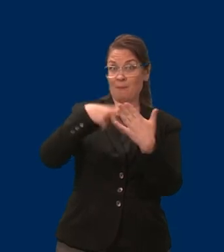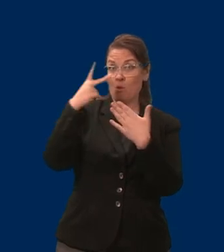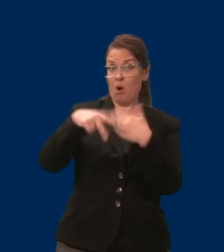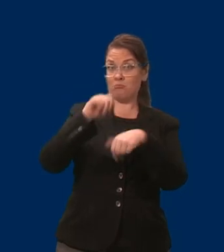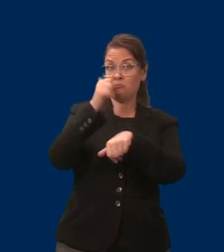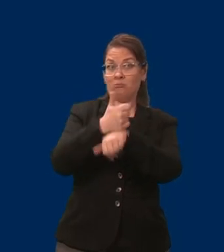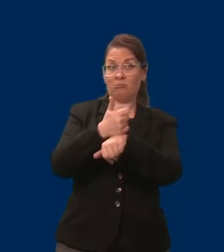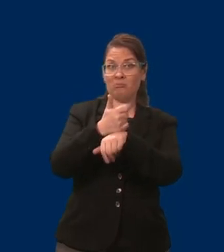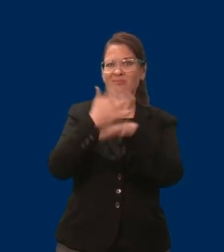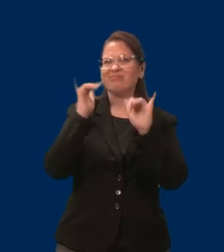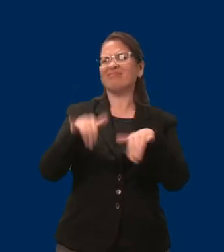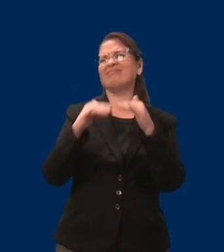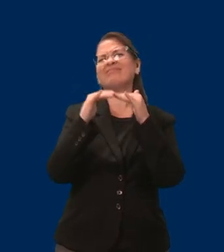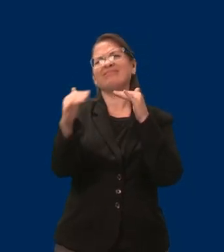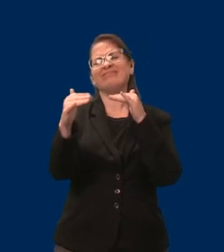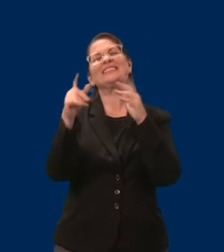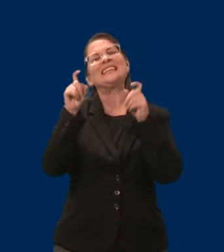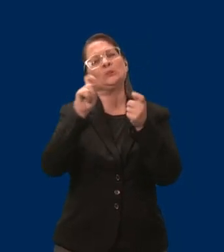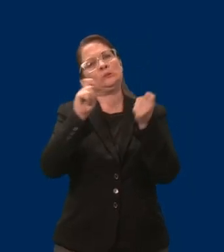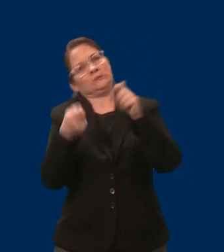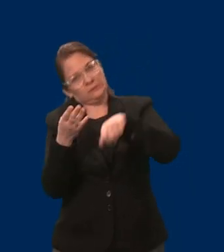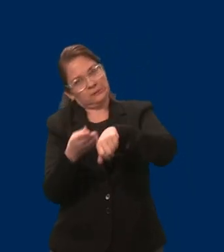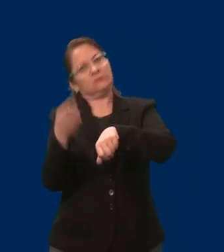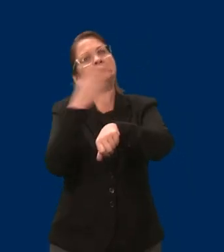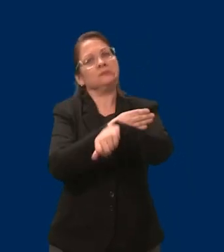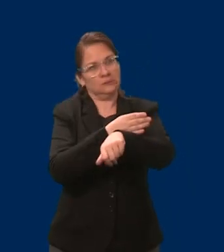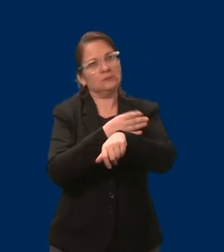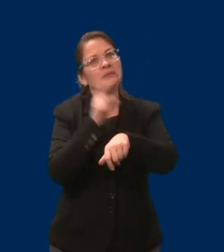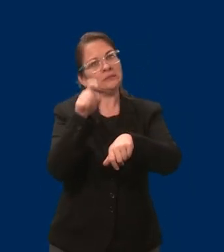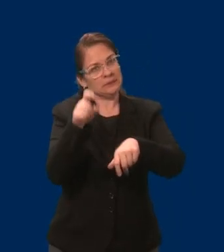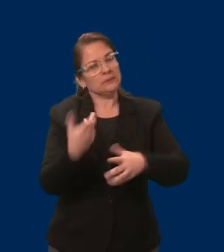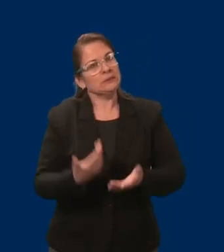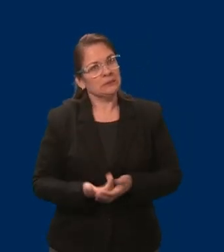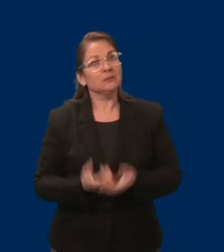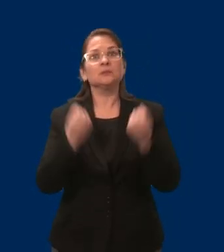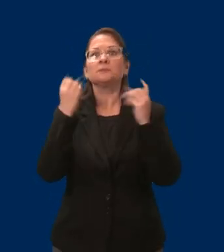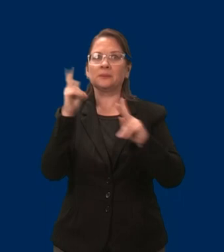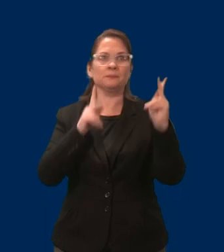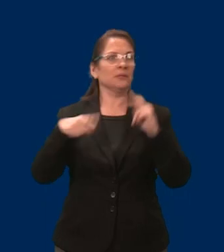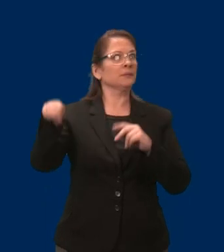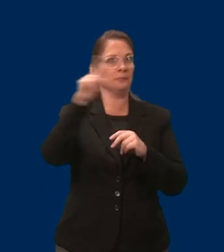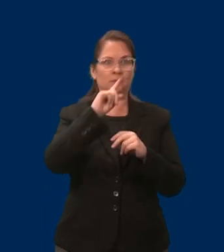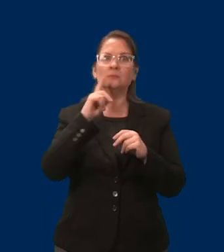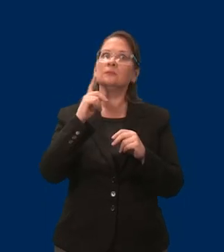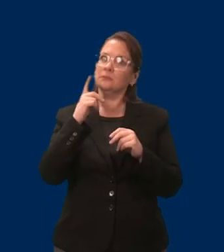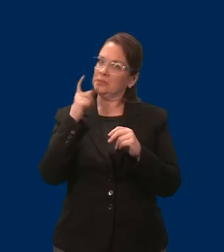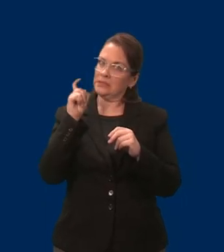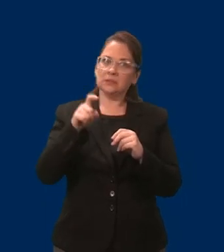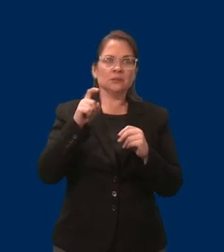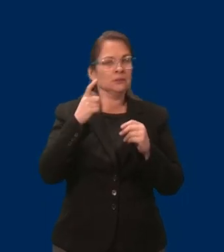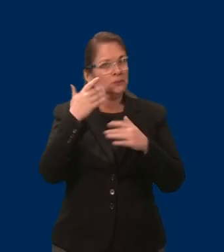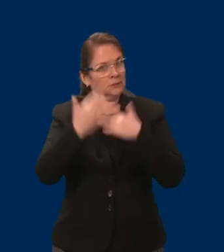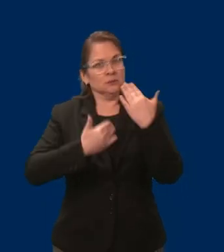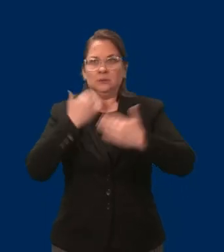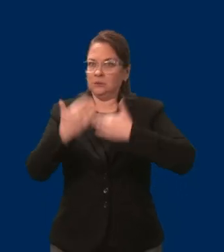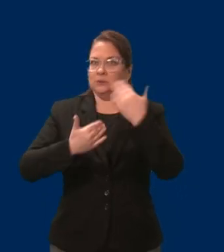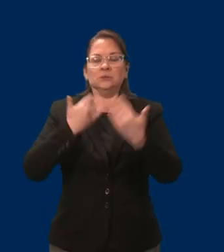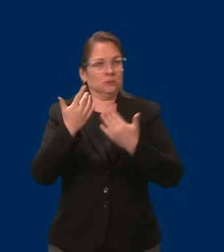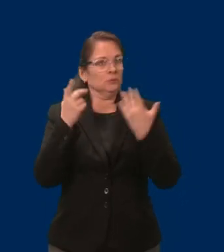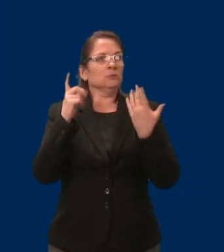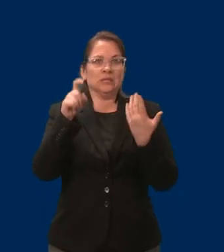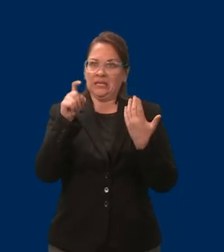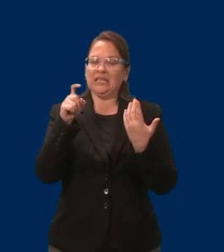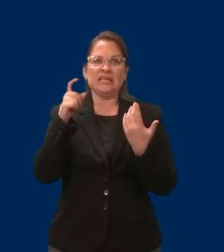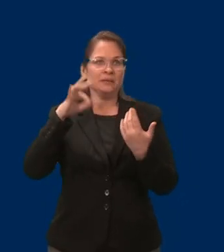Minnesotans have the benefit of thriving because of it. 20 years has also allowed us to find the gaps and